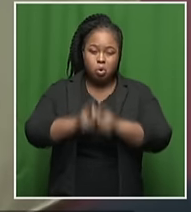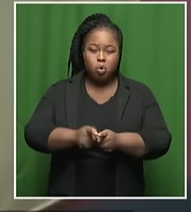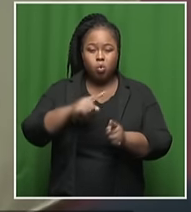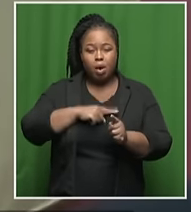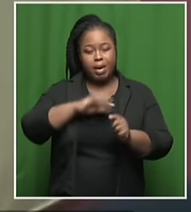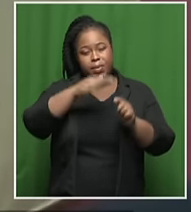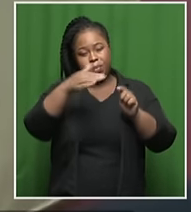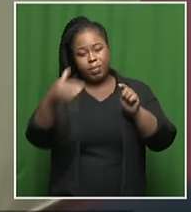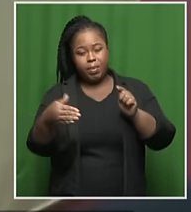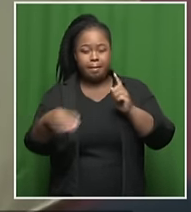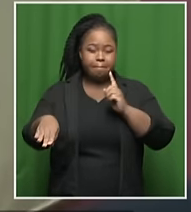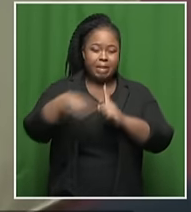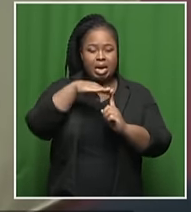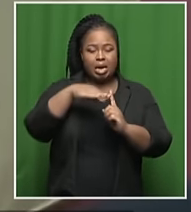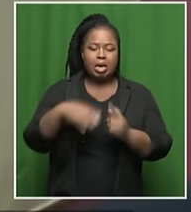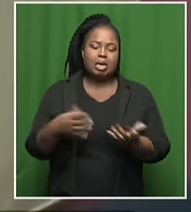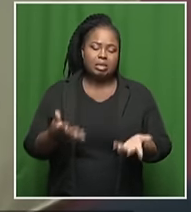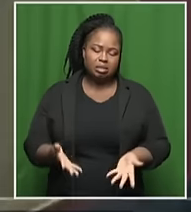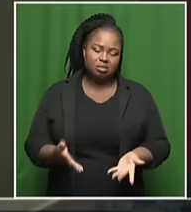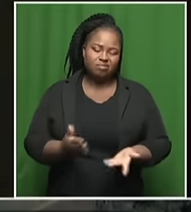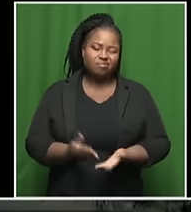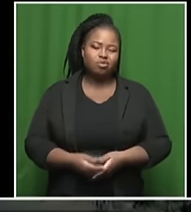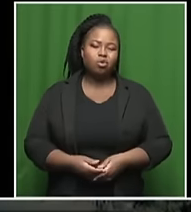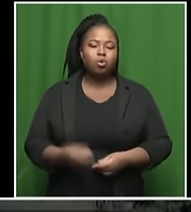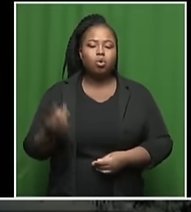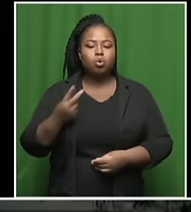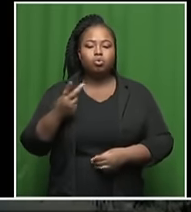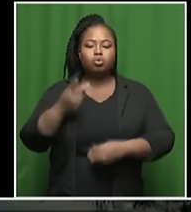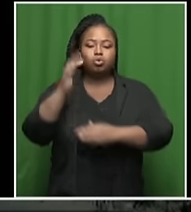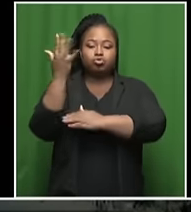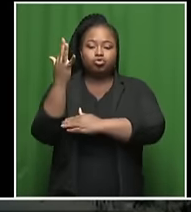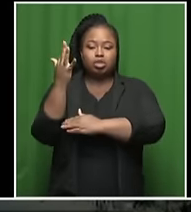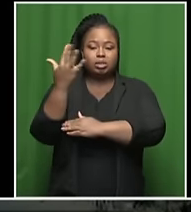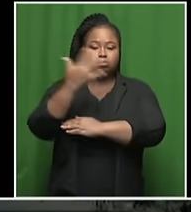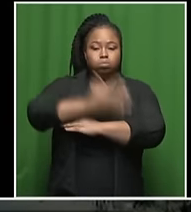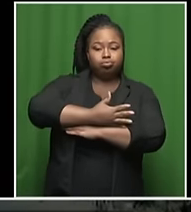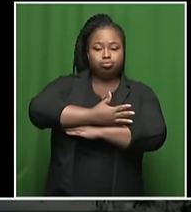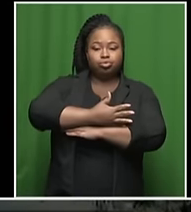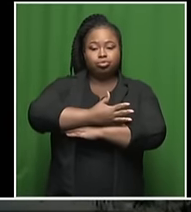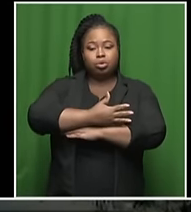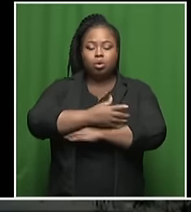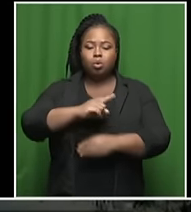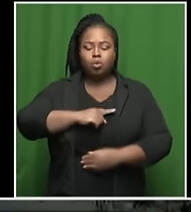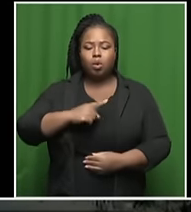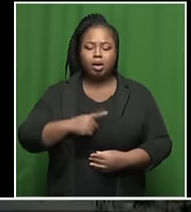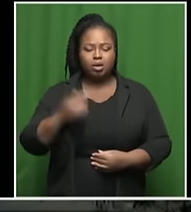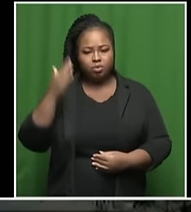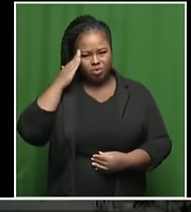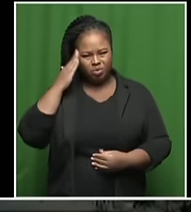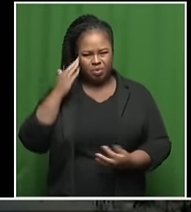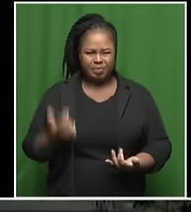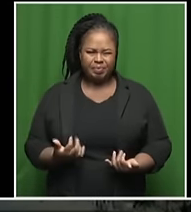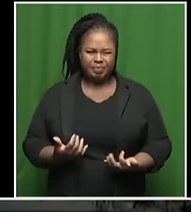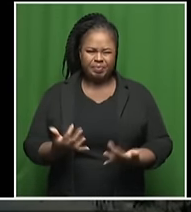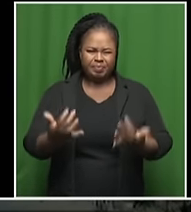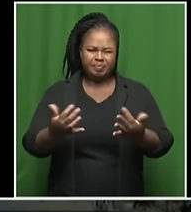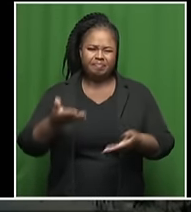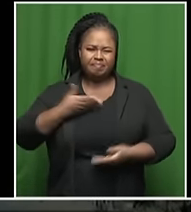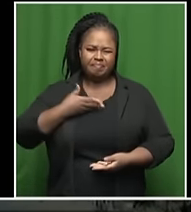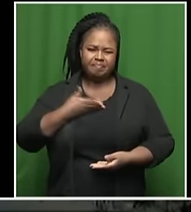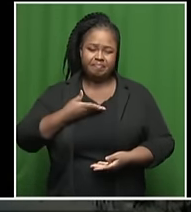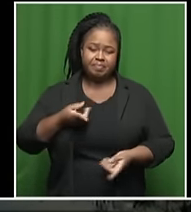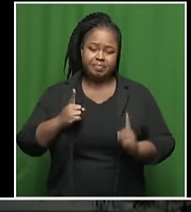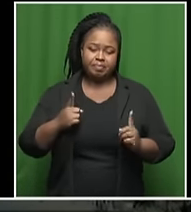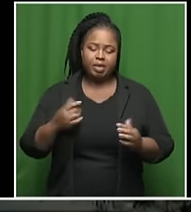there's been quite a number of trees being uprooted. Understanding our wildfire season was quite severe. So what